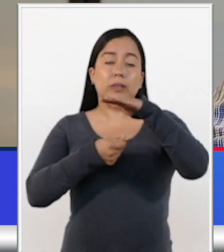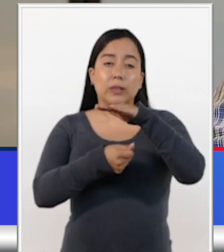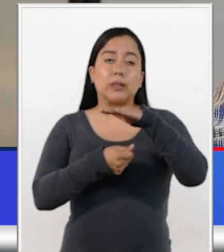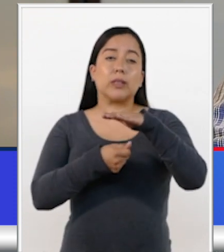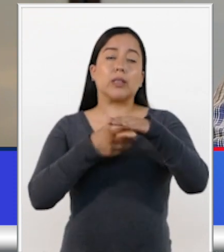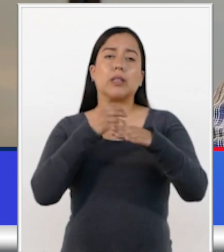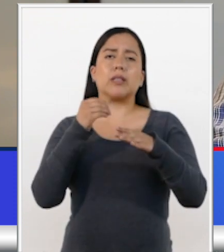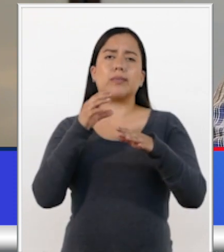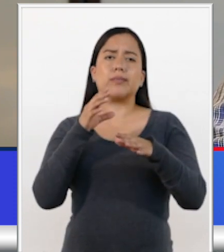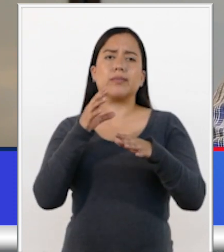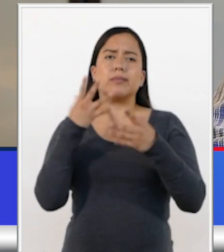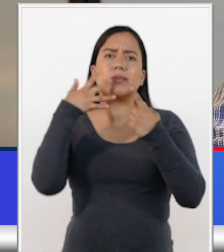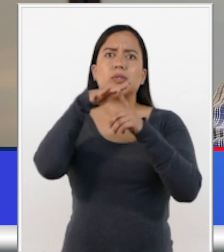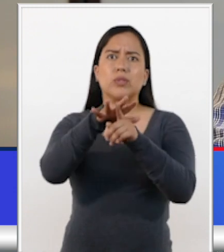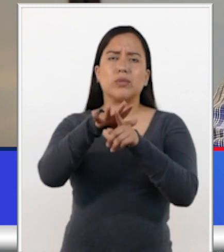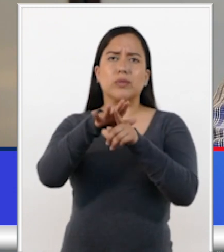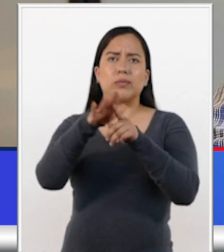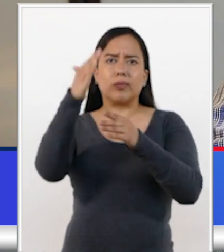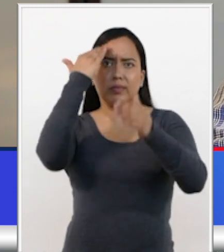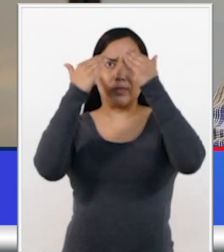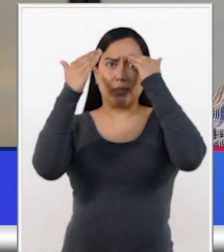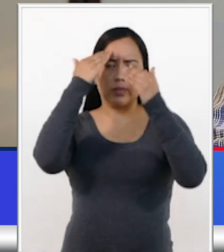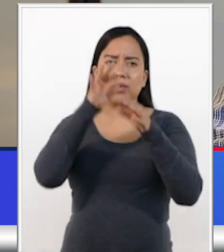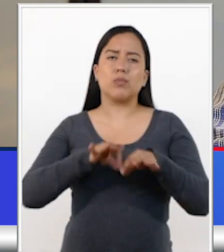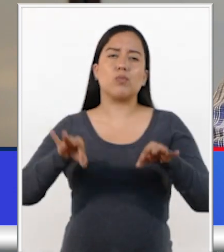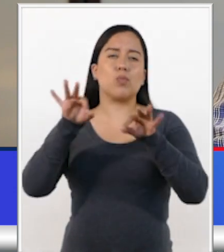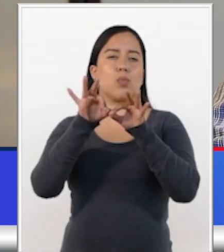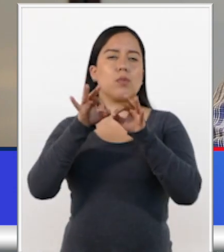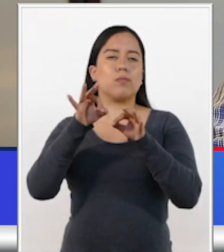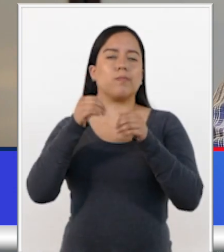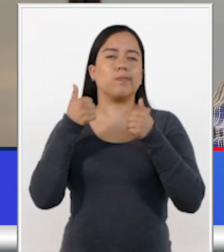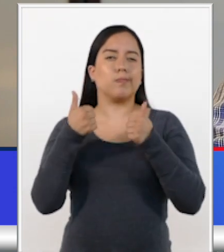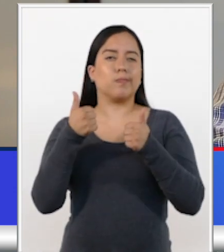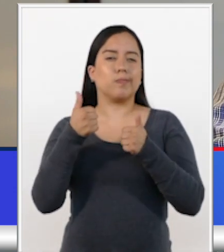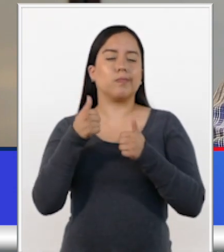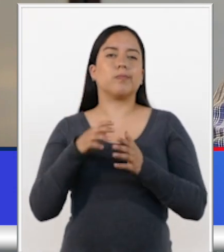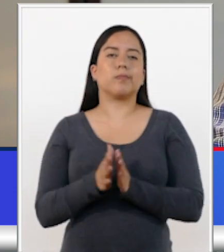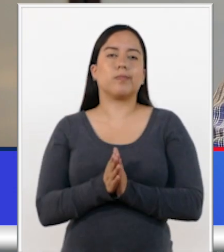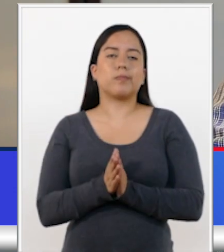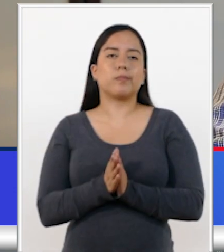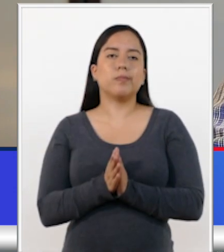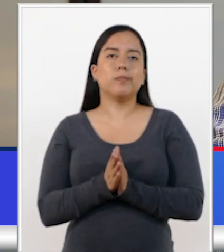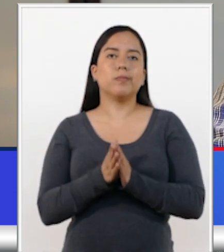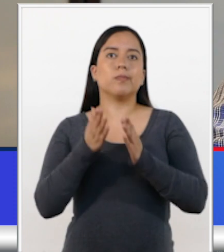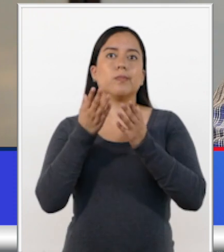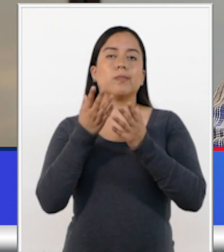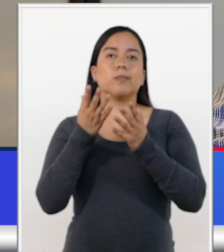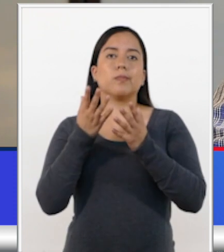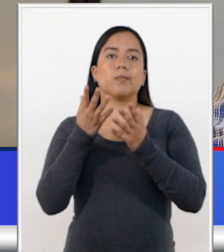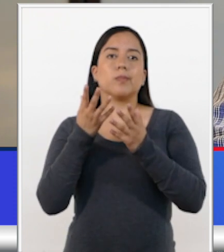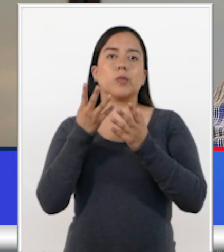and redress, mainstreaming knowledge is a powerful tool. It requires the change of discriminatory social